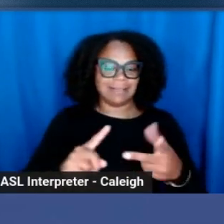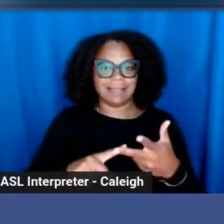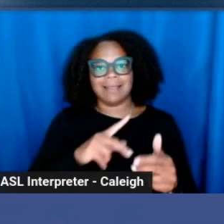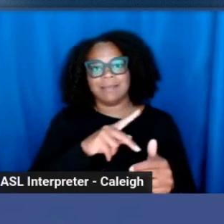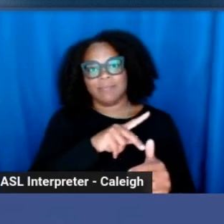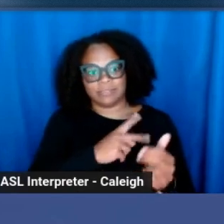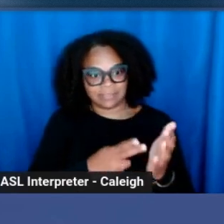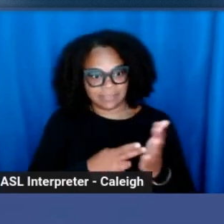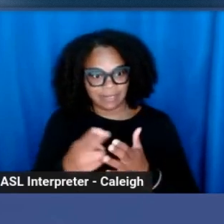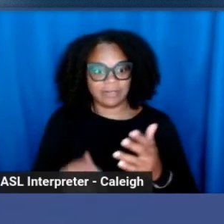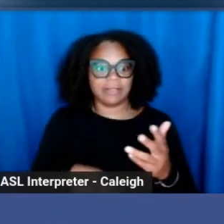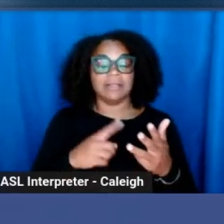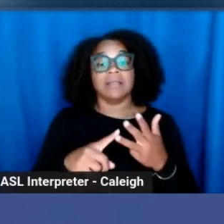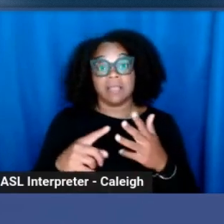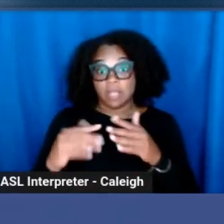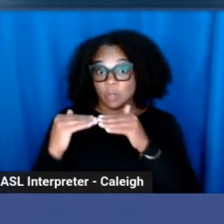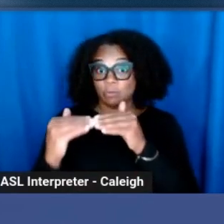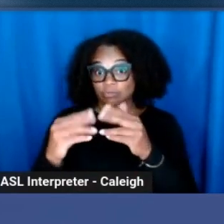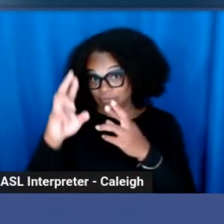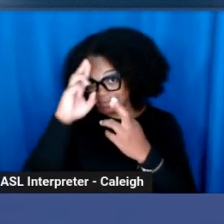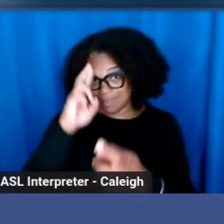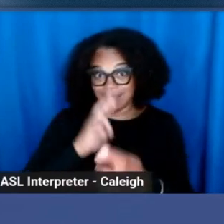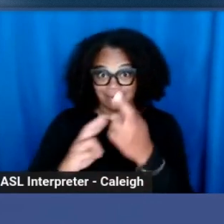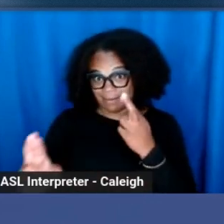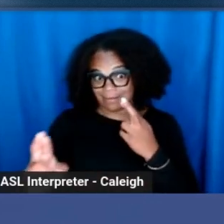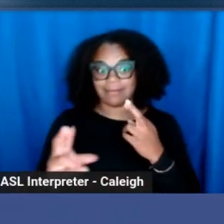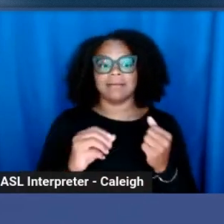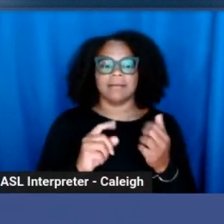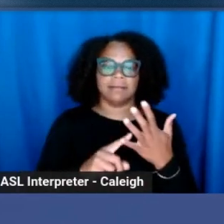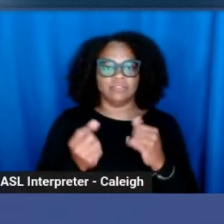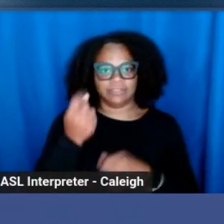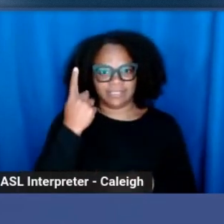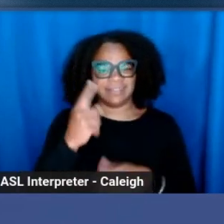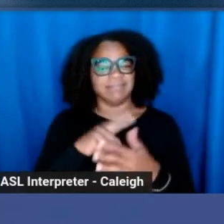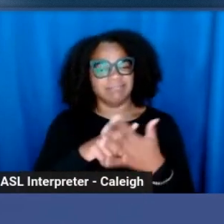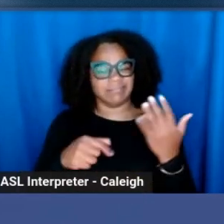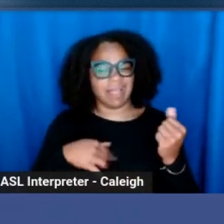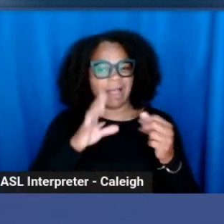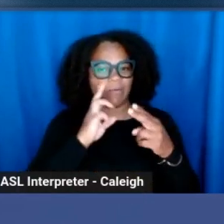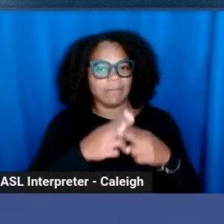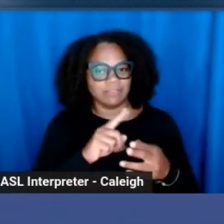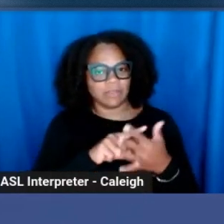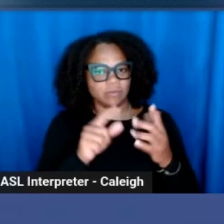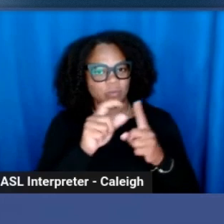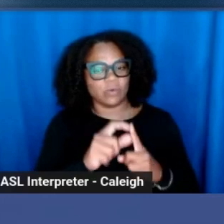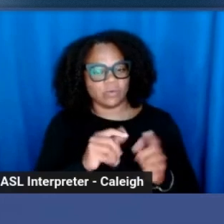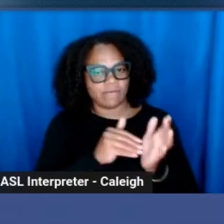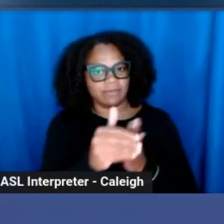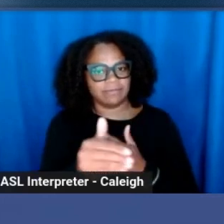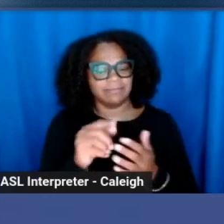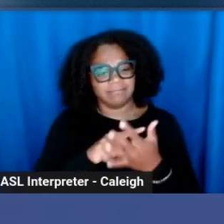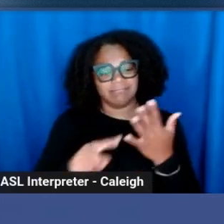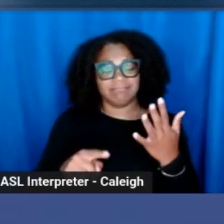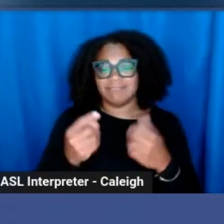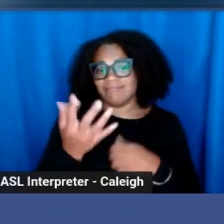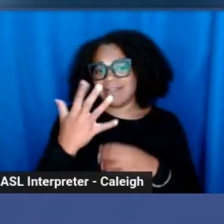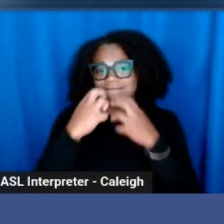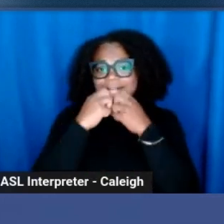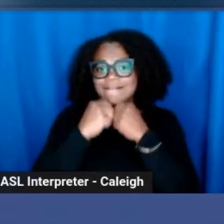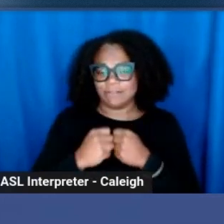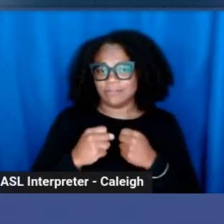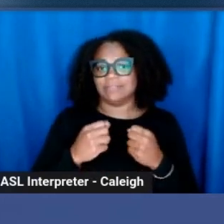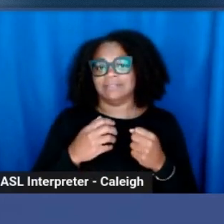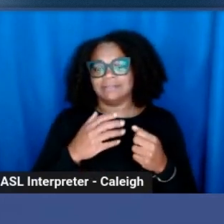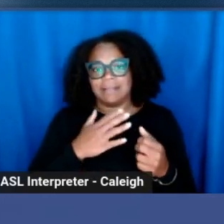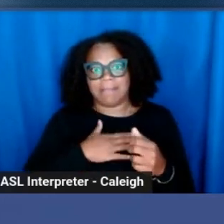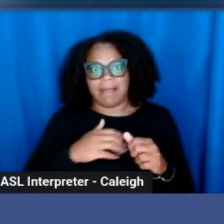mutual respect and understanding. So you'll hear me say those words a lot. Those are kind of the five values and principles that I've built my life